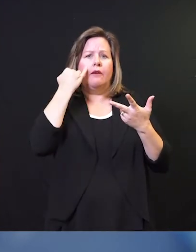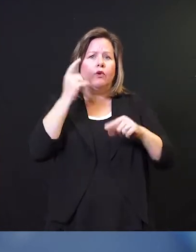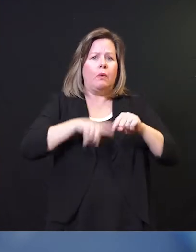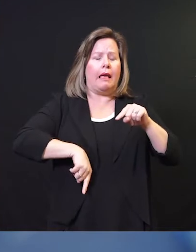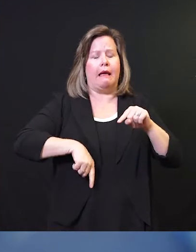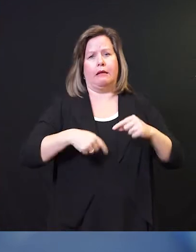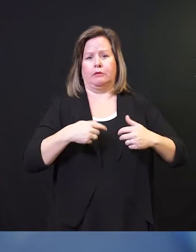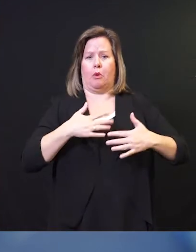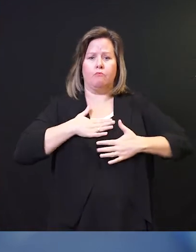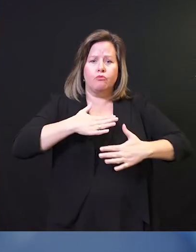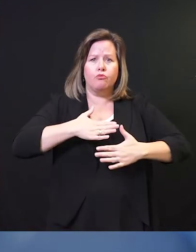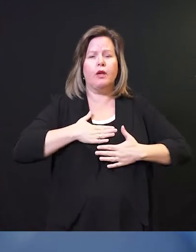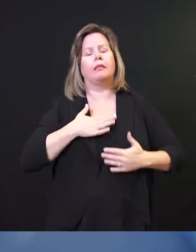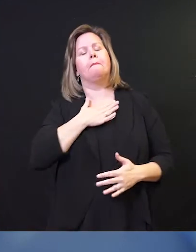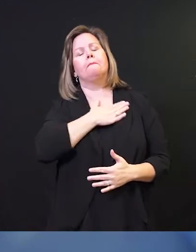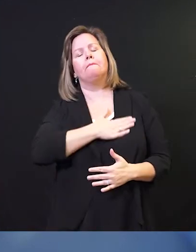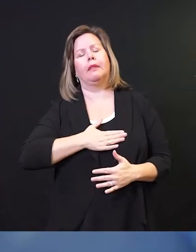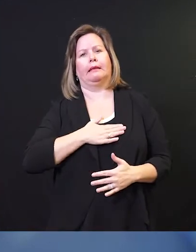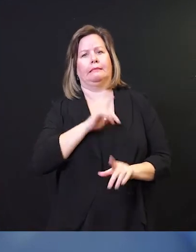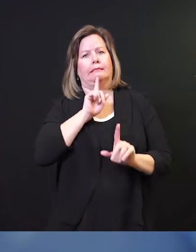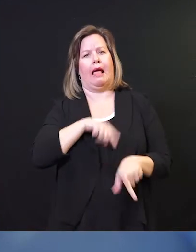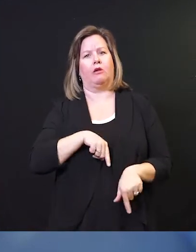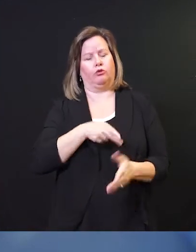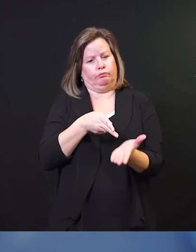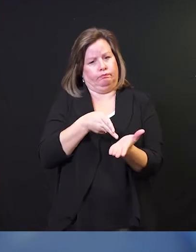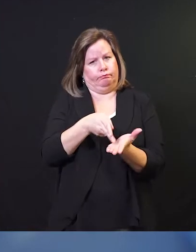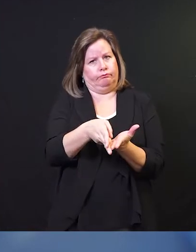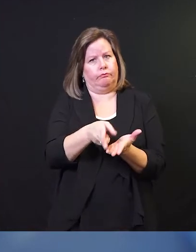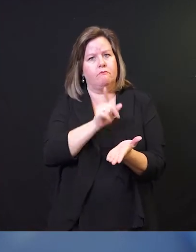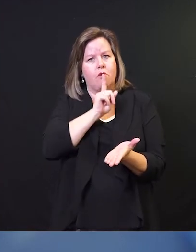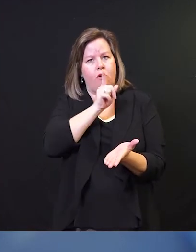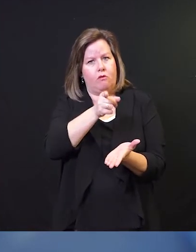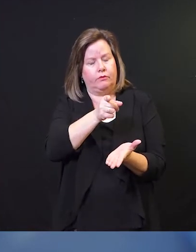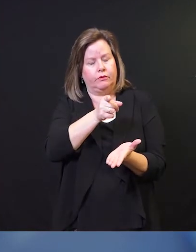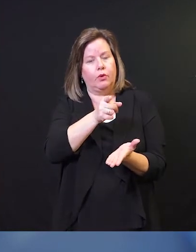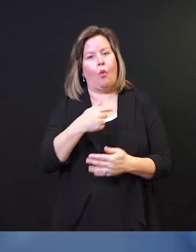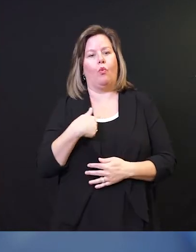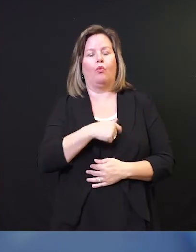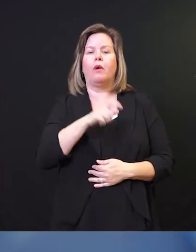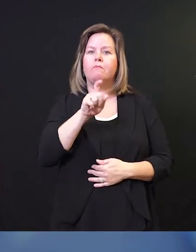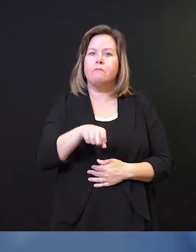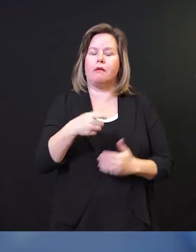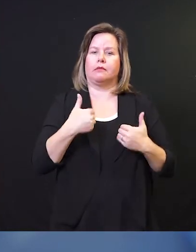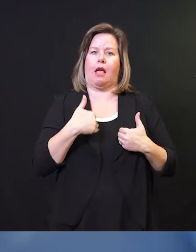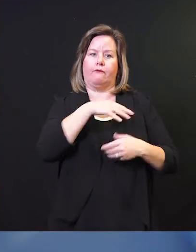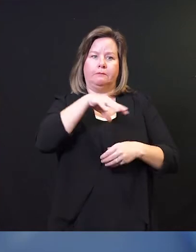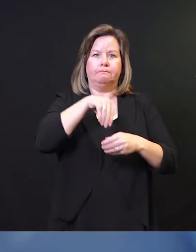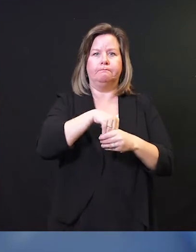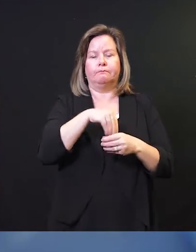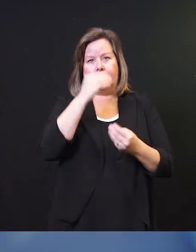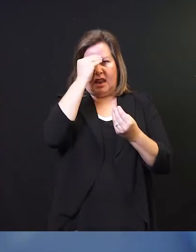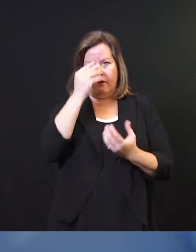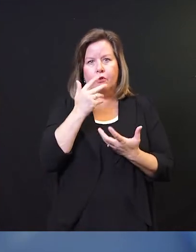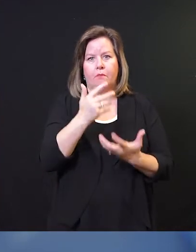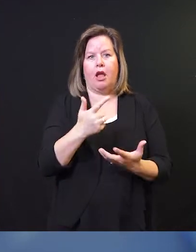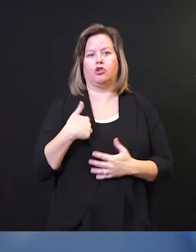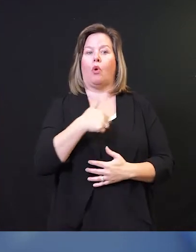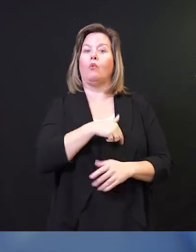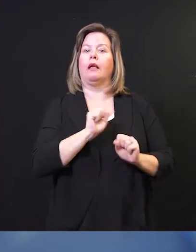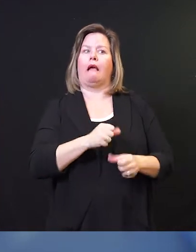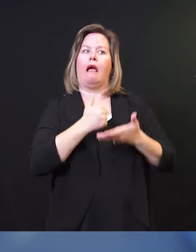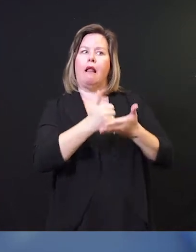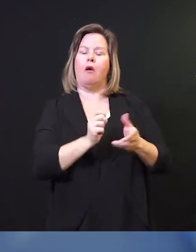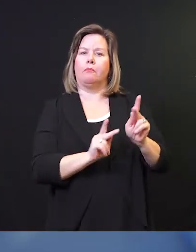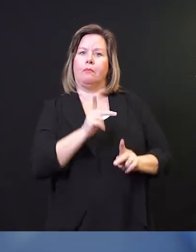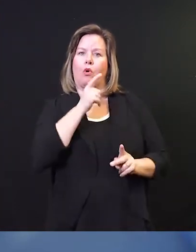When you're asked these questions, please answer them honestly. It's really important information so that we can exclude people who are symptomatic in the workplace.